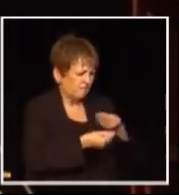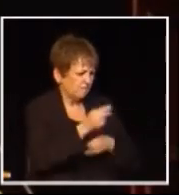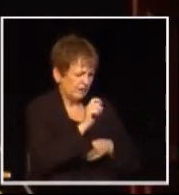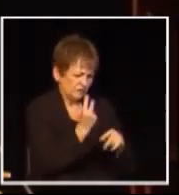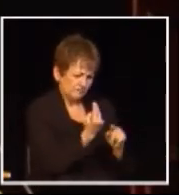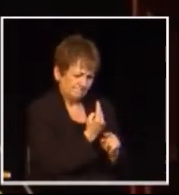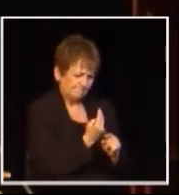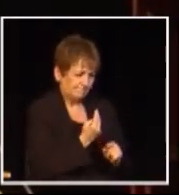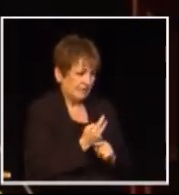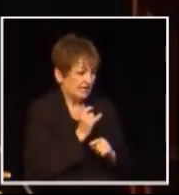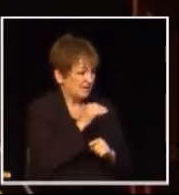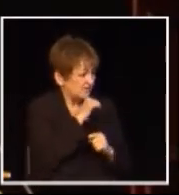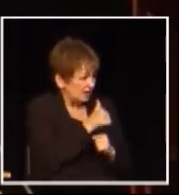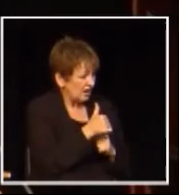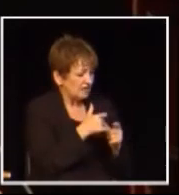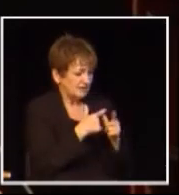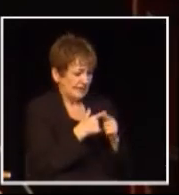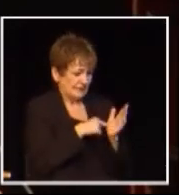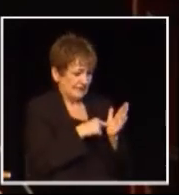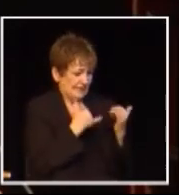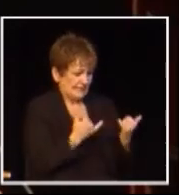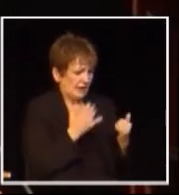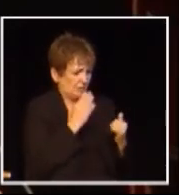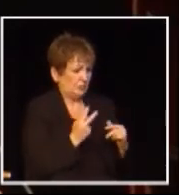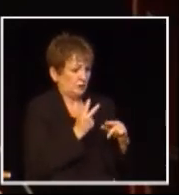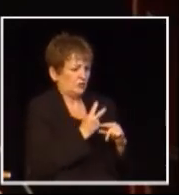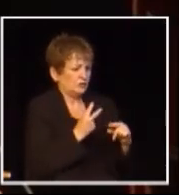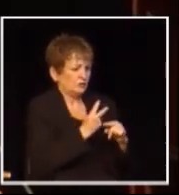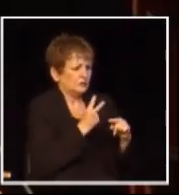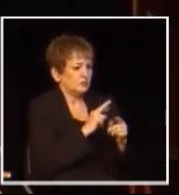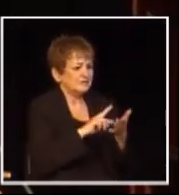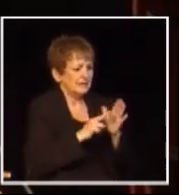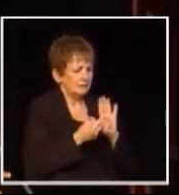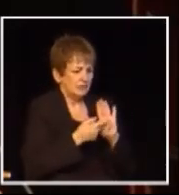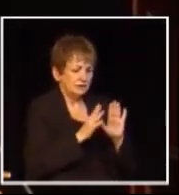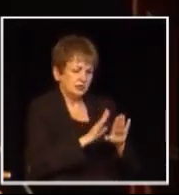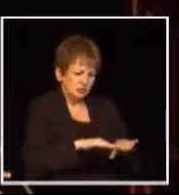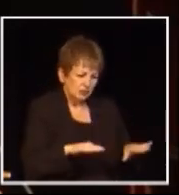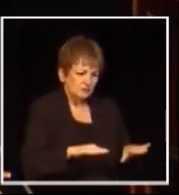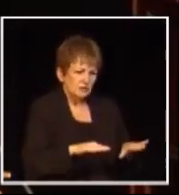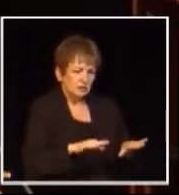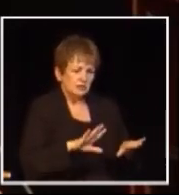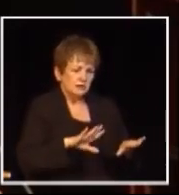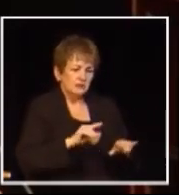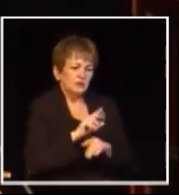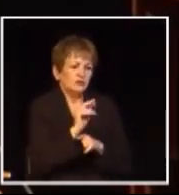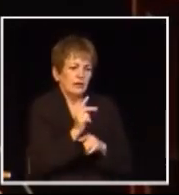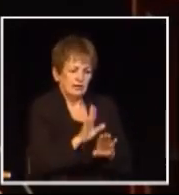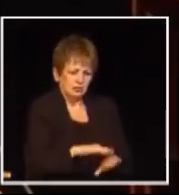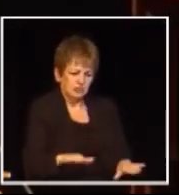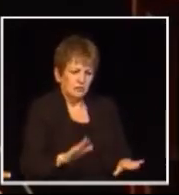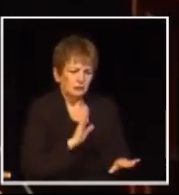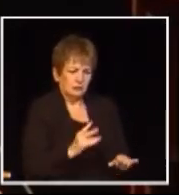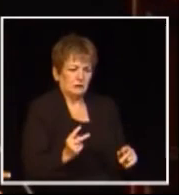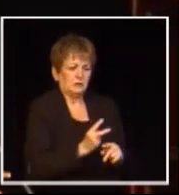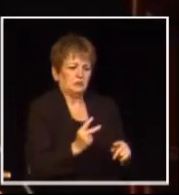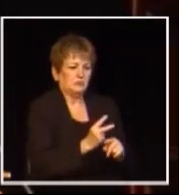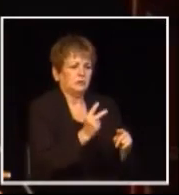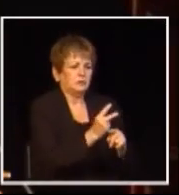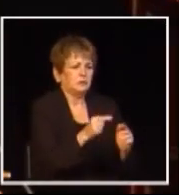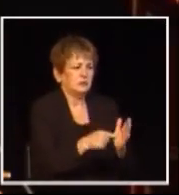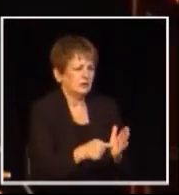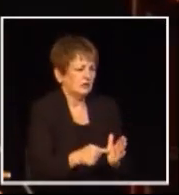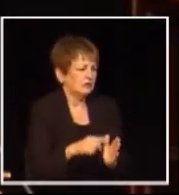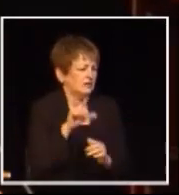because otherwise we're going to pass our costs our debt onto our children and grandchildren so I think that's important so I think yes the government has to tighten its belt